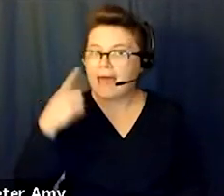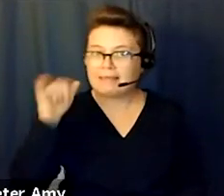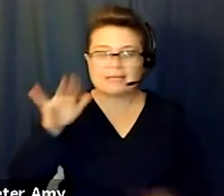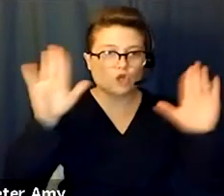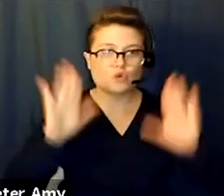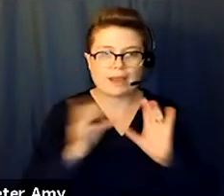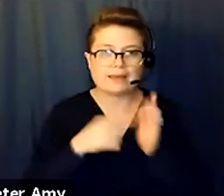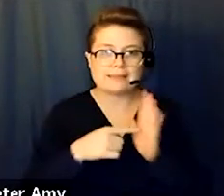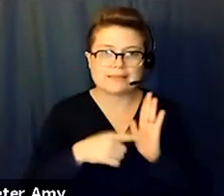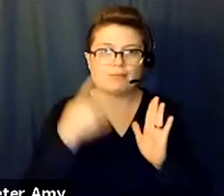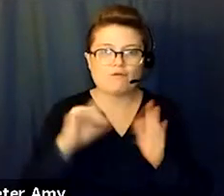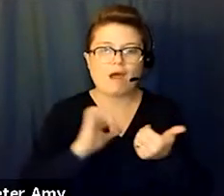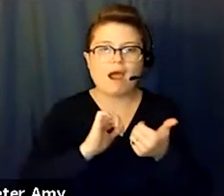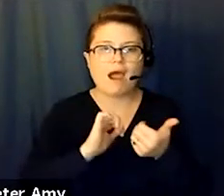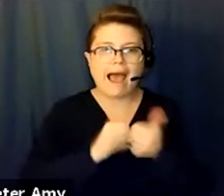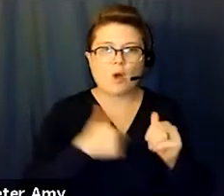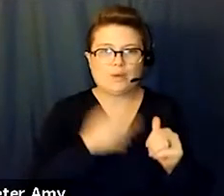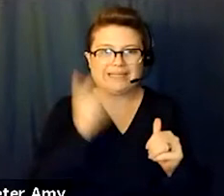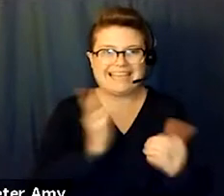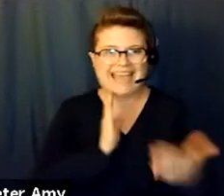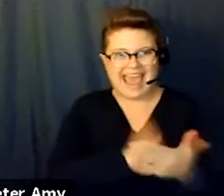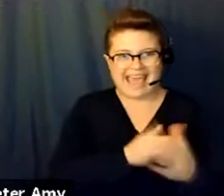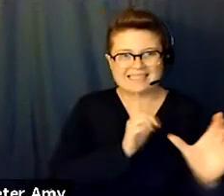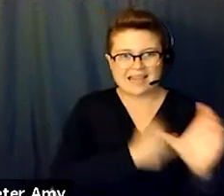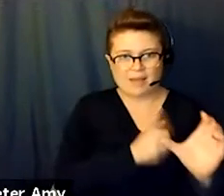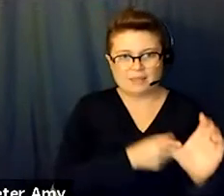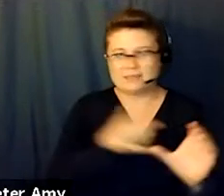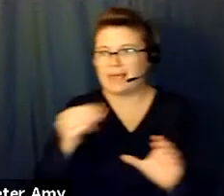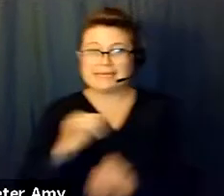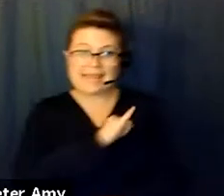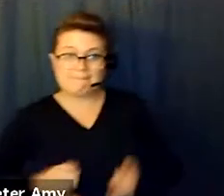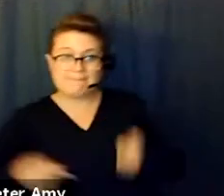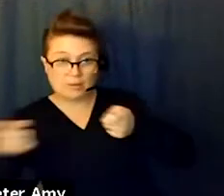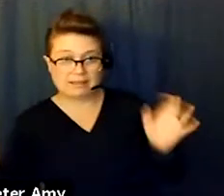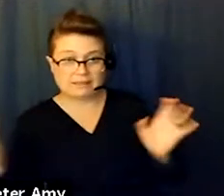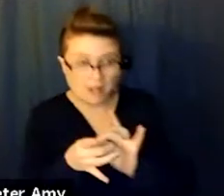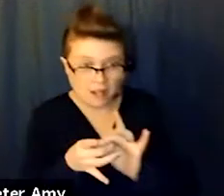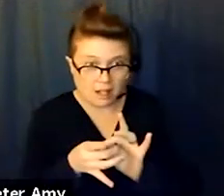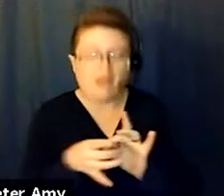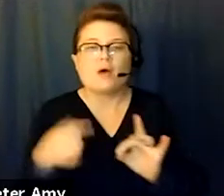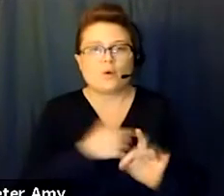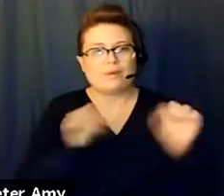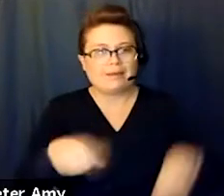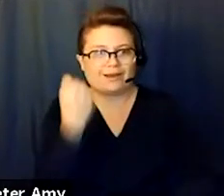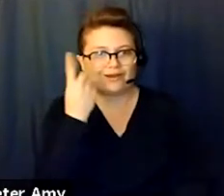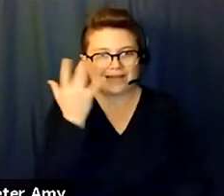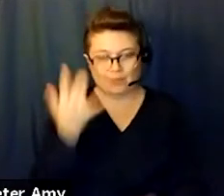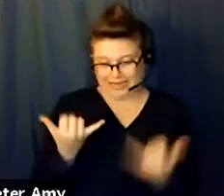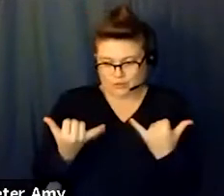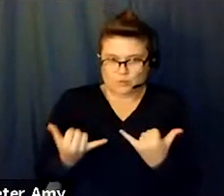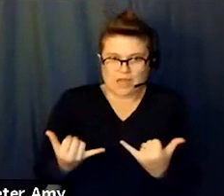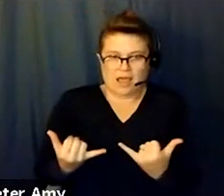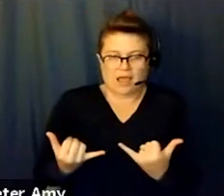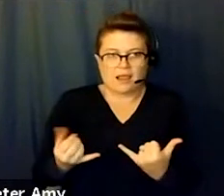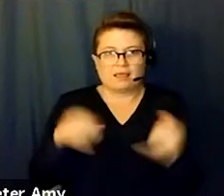interconnection between anti-communism and imperialism. We can begin to understand why today the